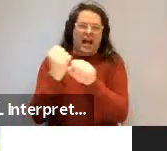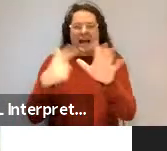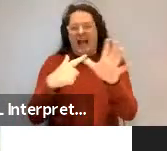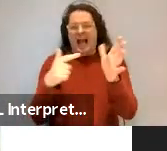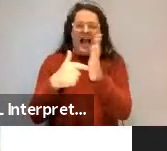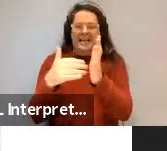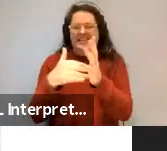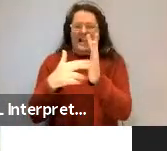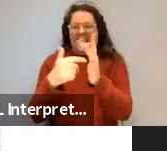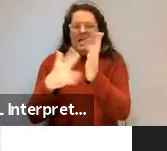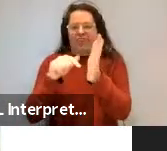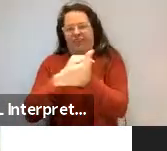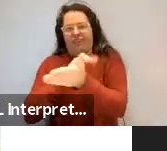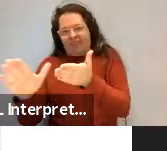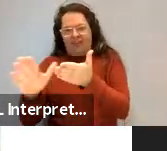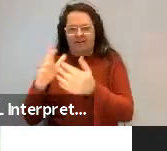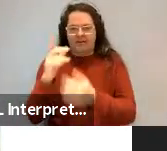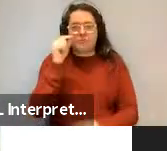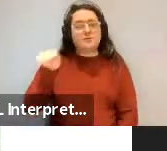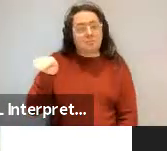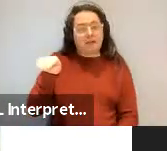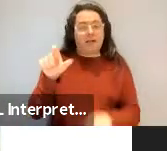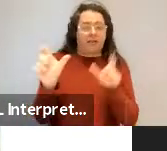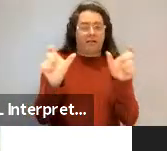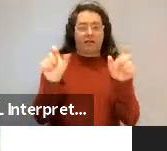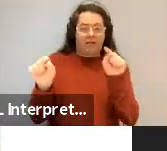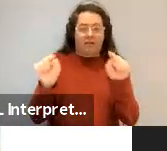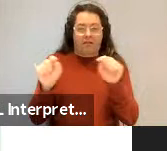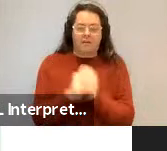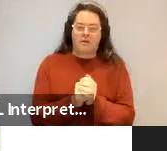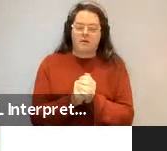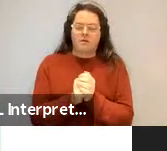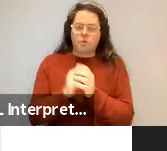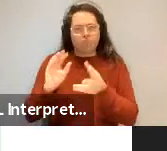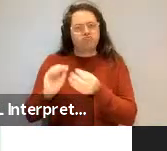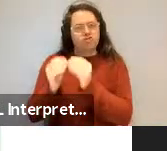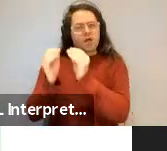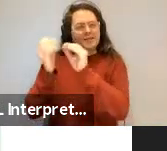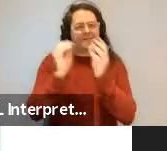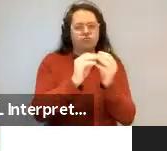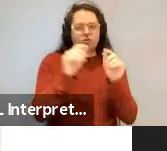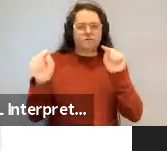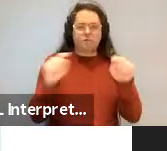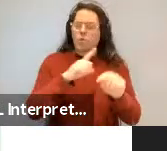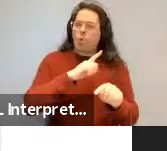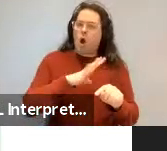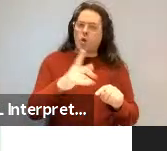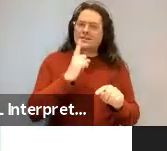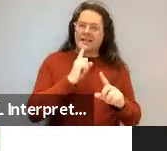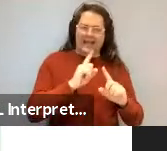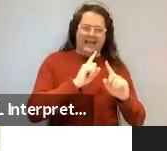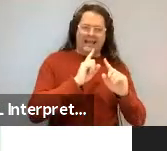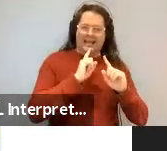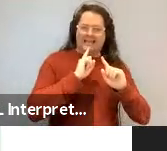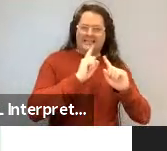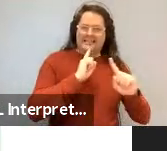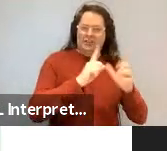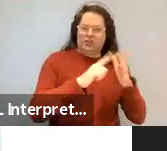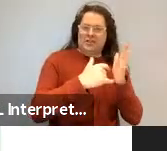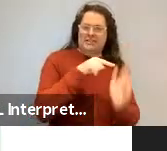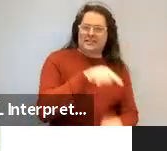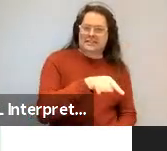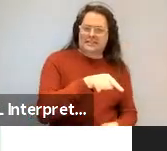Now, we should stop and ask, why don't we, if it's productive, why don't we say teachist or actist or rightist?